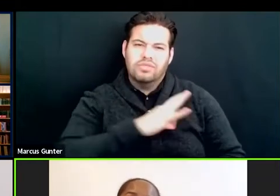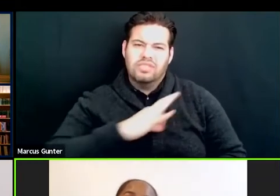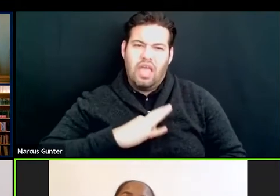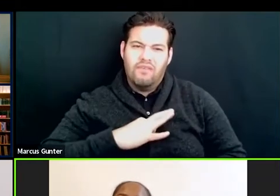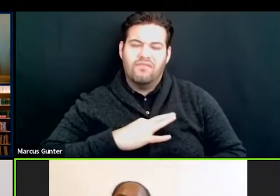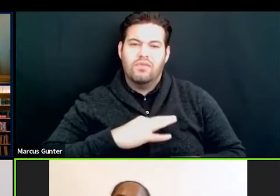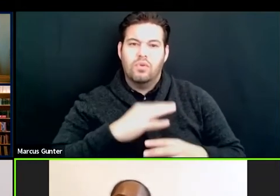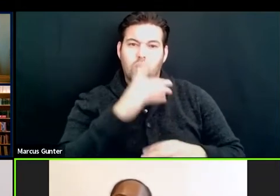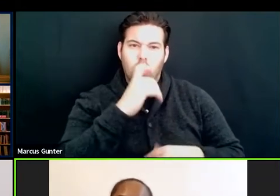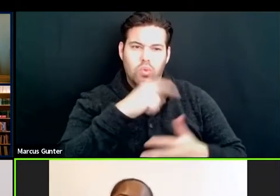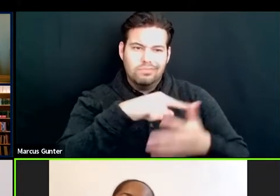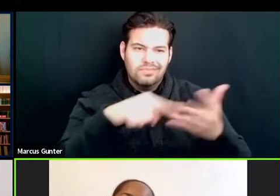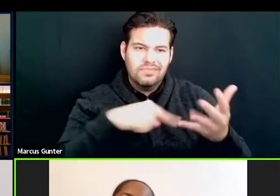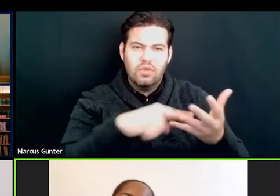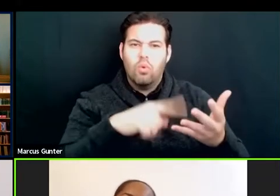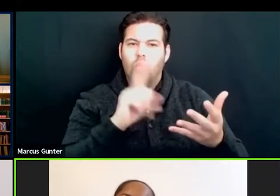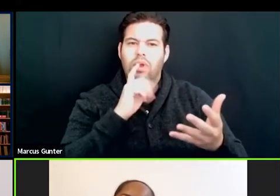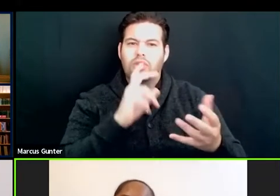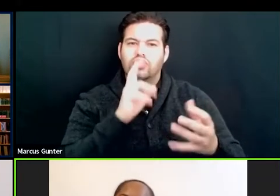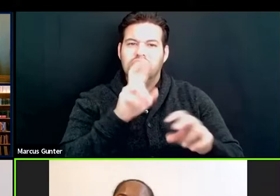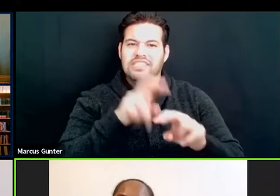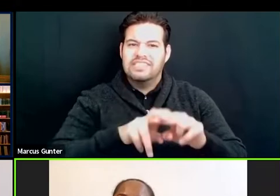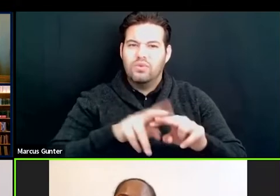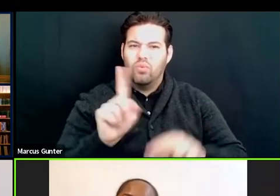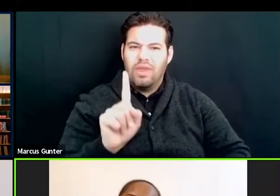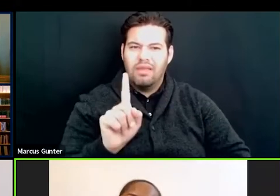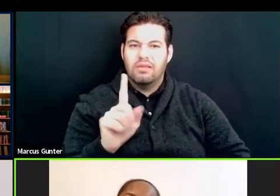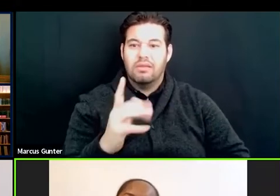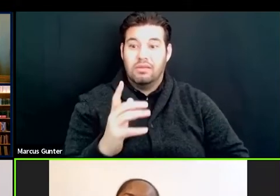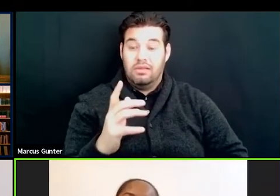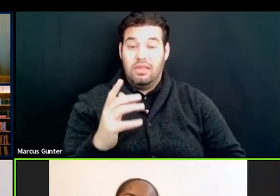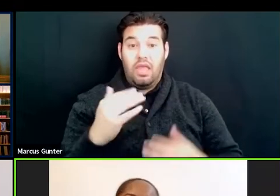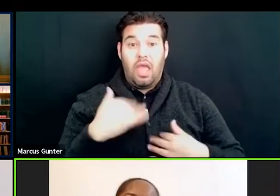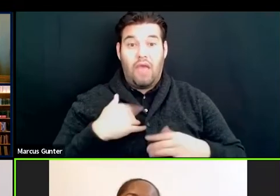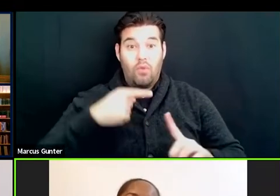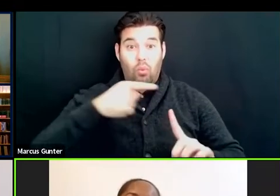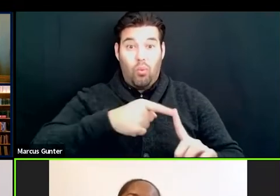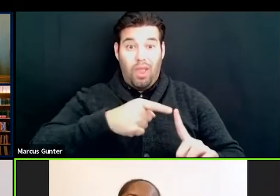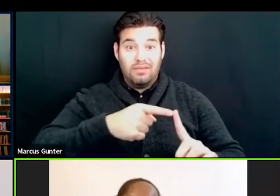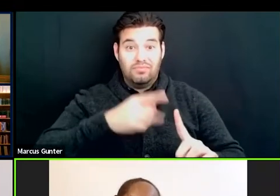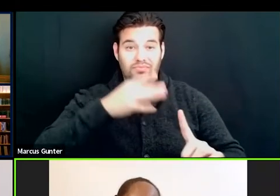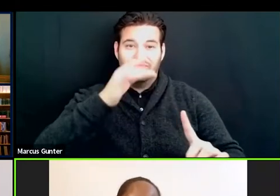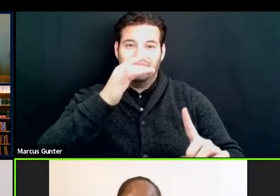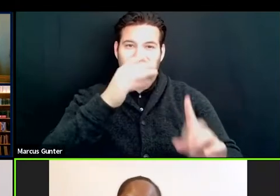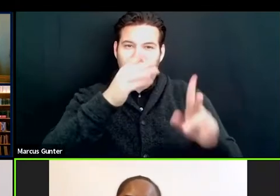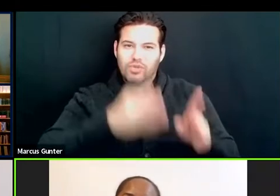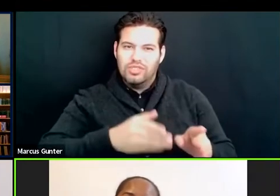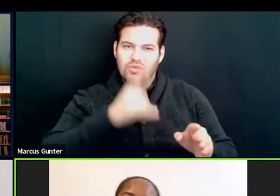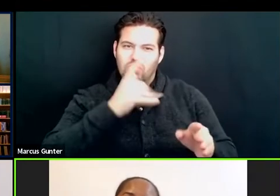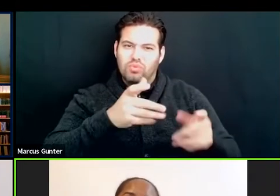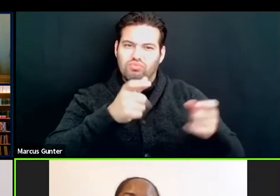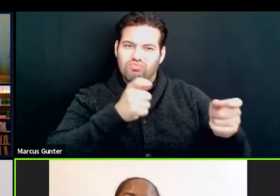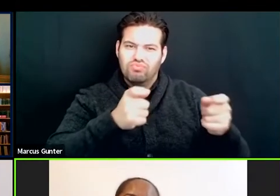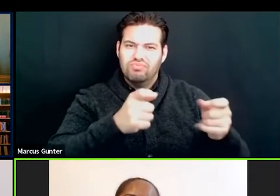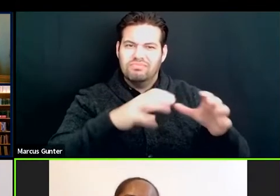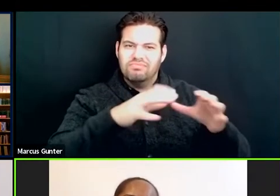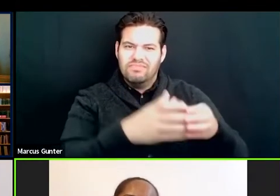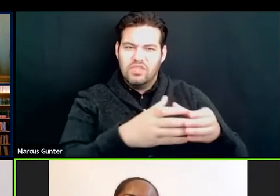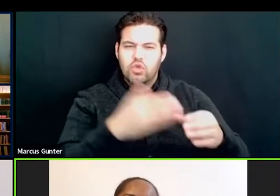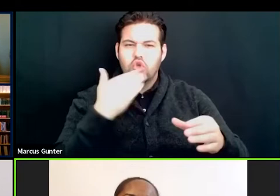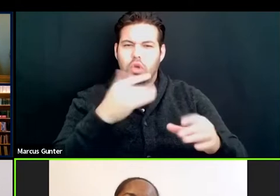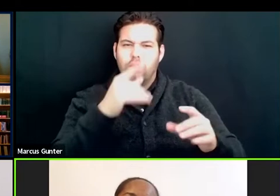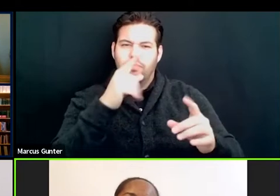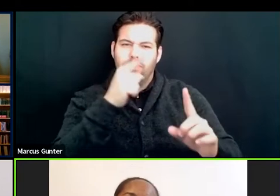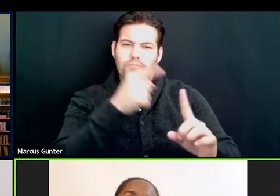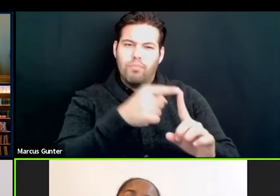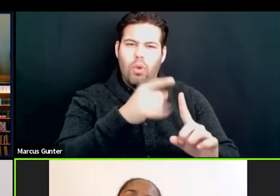sit, um, you want to think about that. Having a single point of contact is going to be really helpful. think to Senator Ram Hinsdale's point, should it be someone